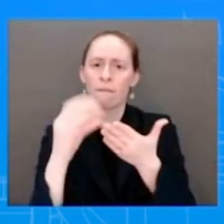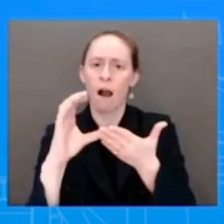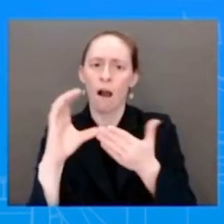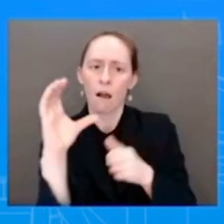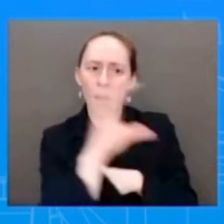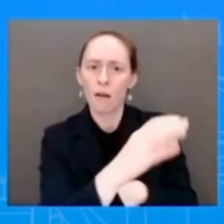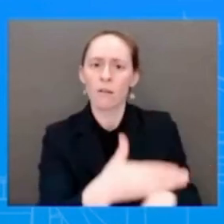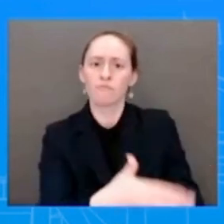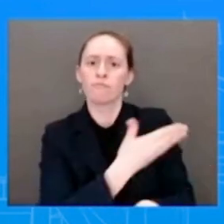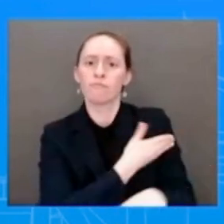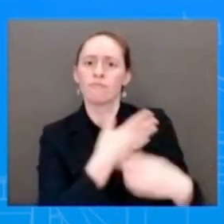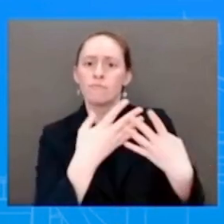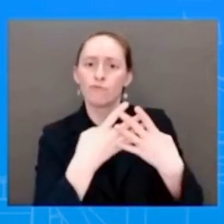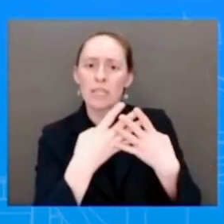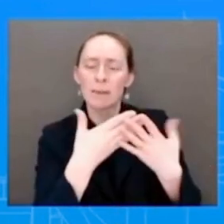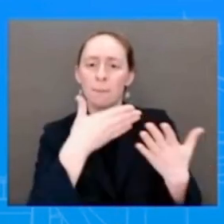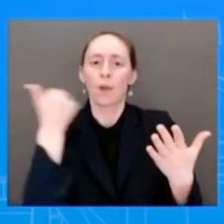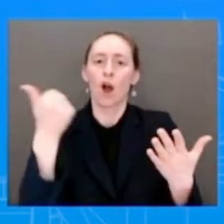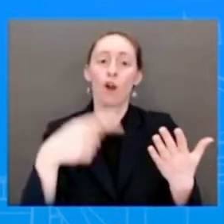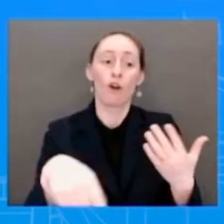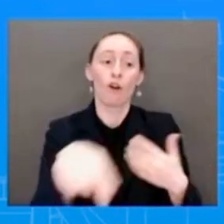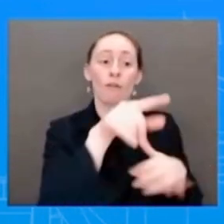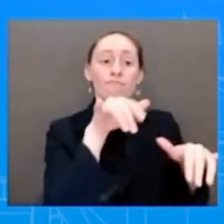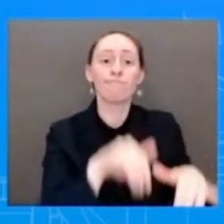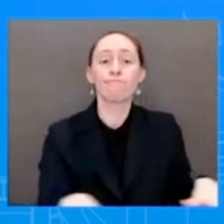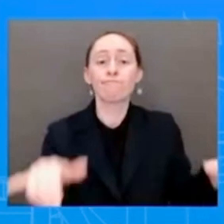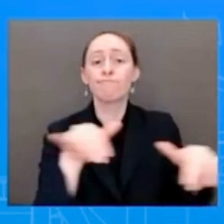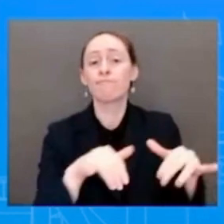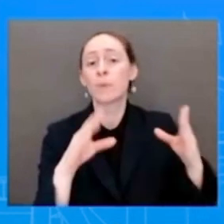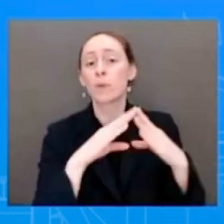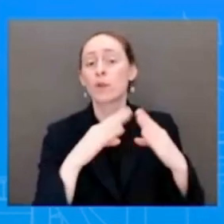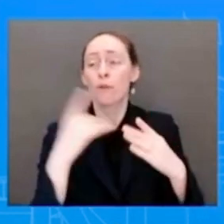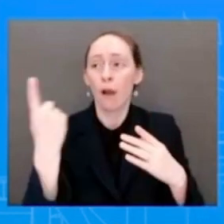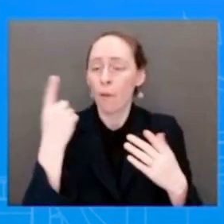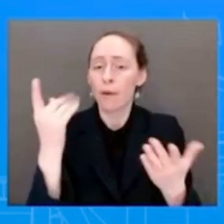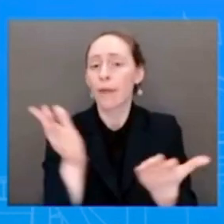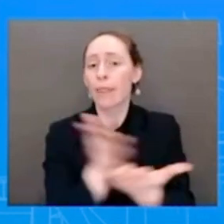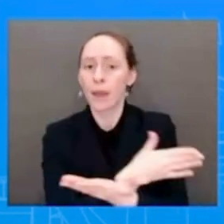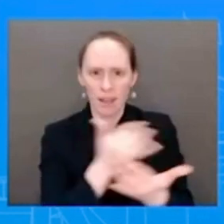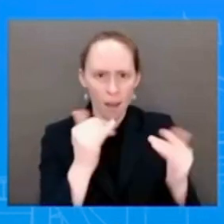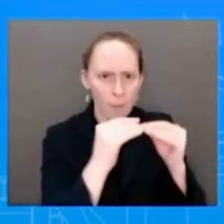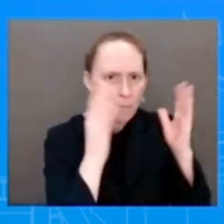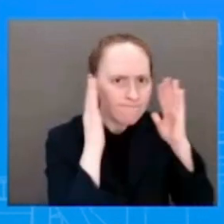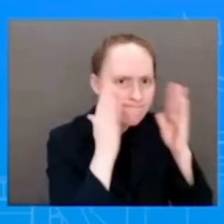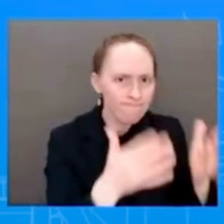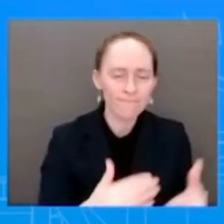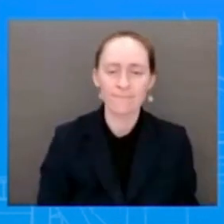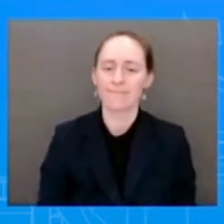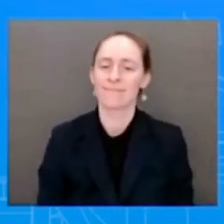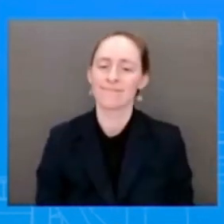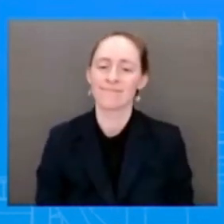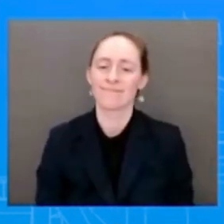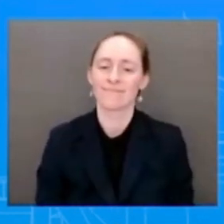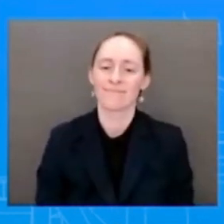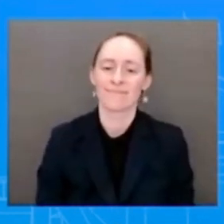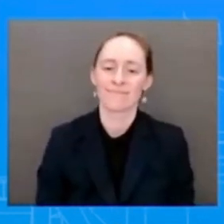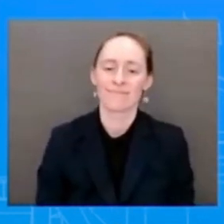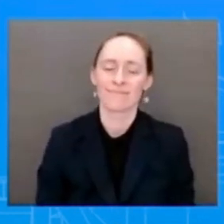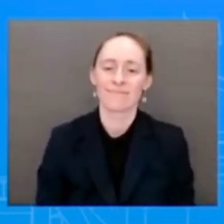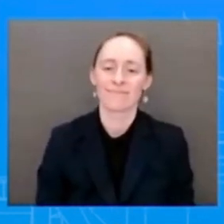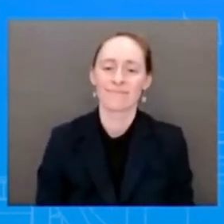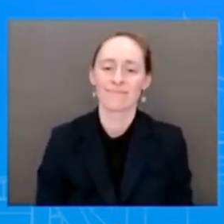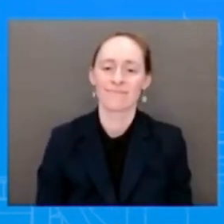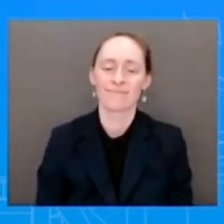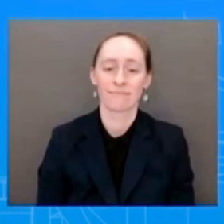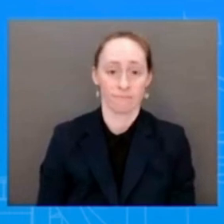work of the Moonshot, the federal government has never been more committed to ending cancer as we know it.